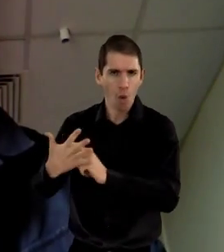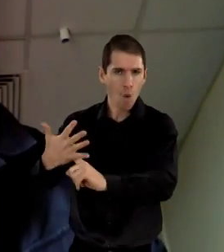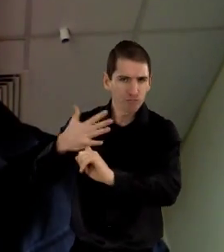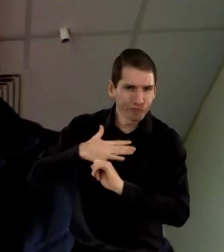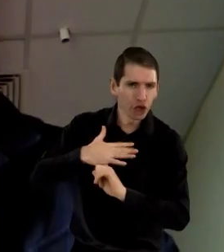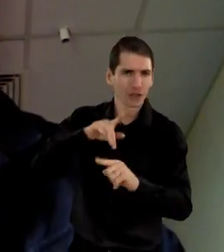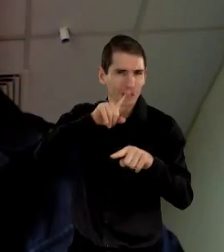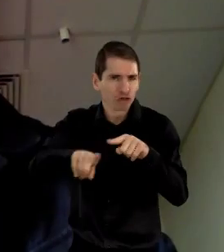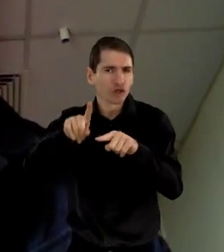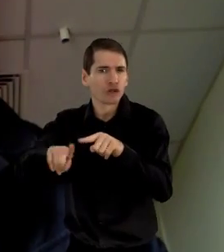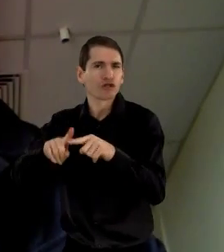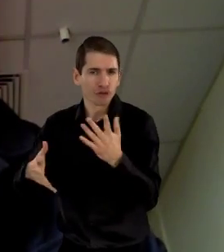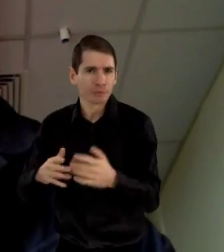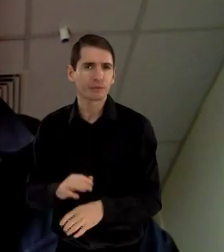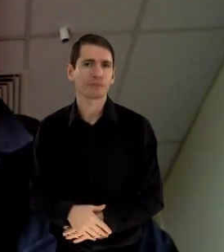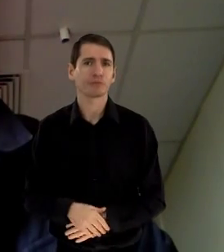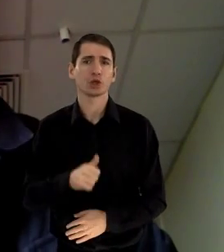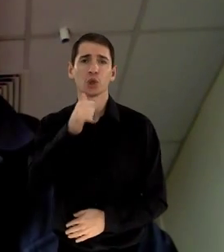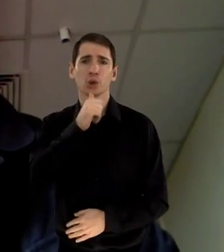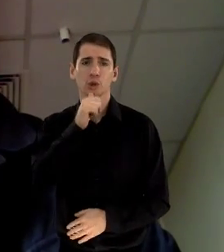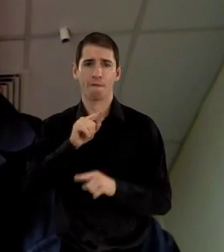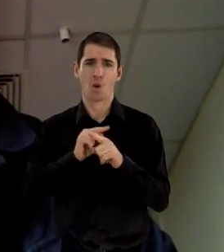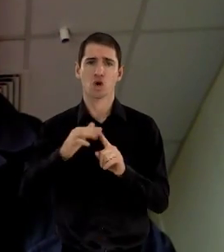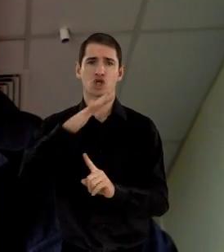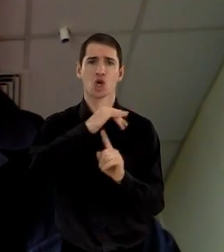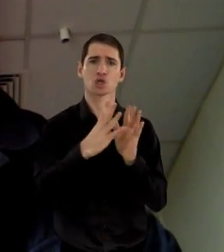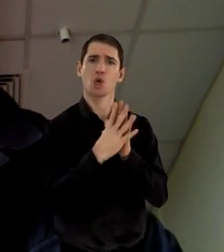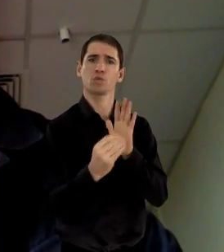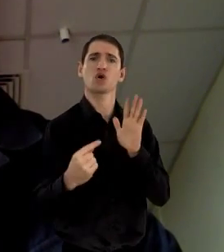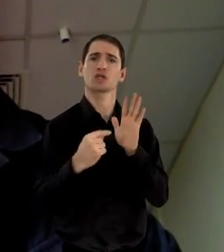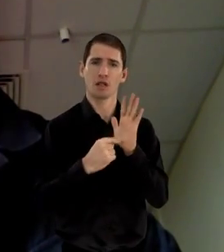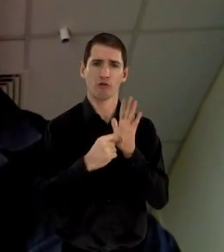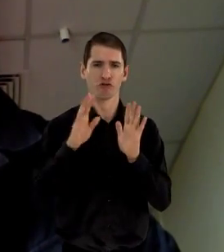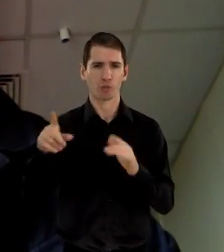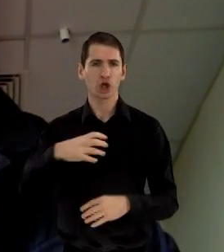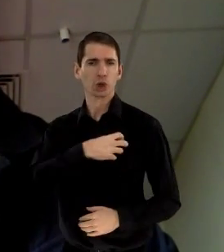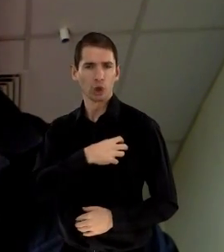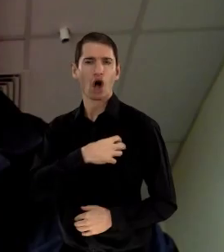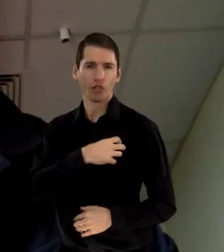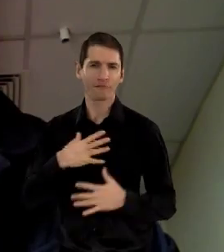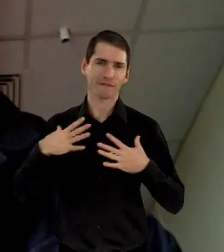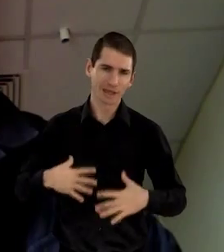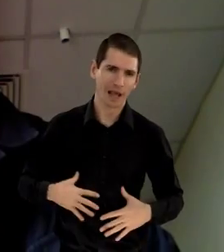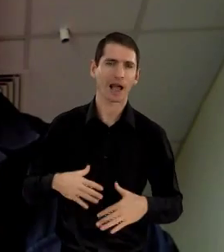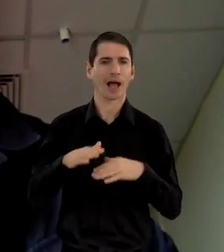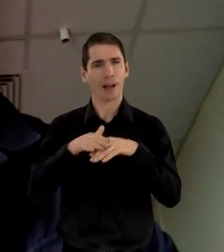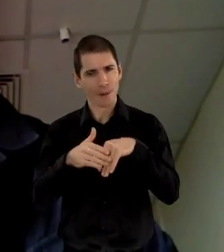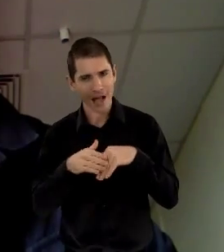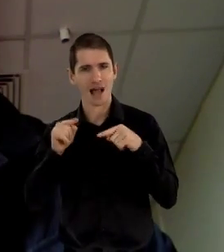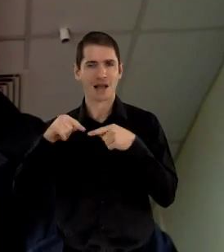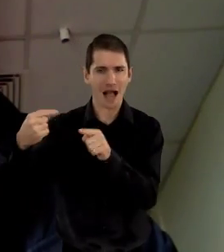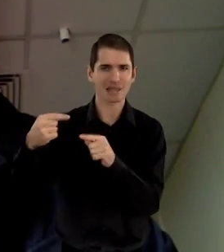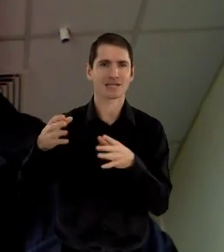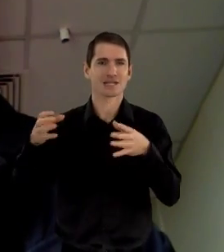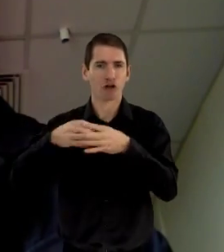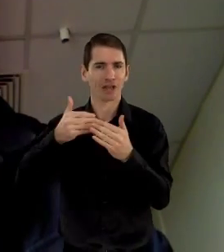And to do this, the social model, following the union of the physically impaired against segregation, attempts to